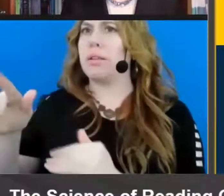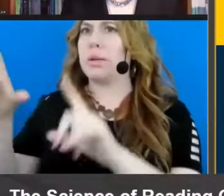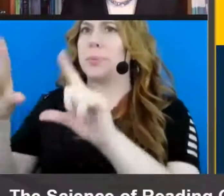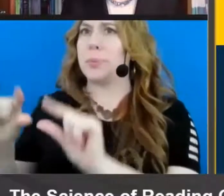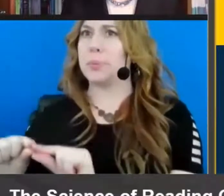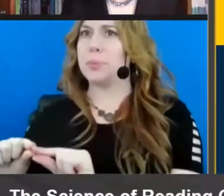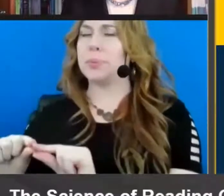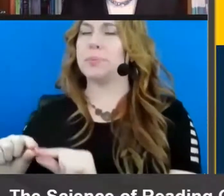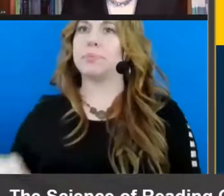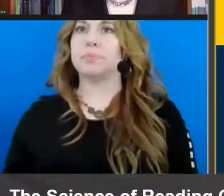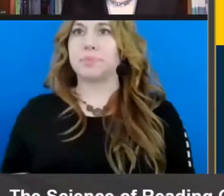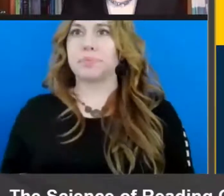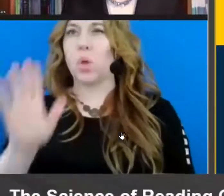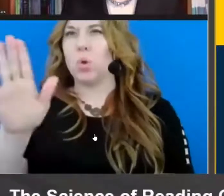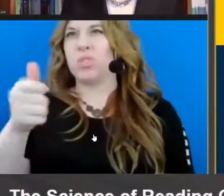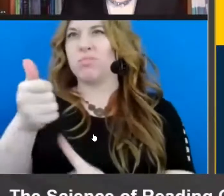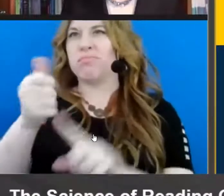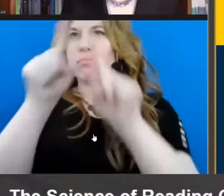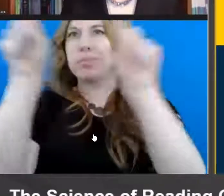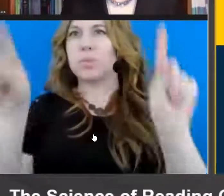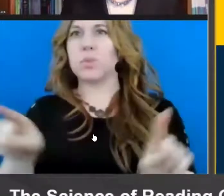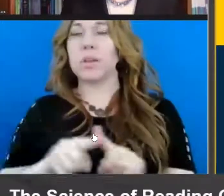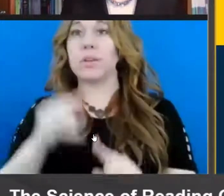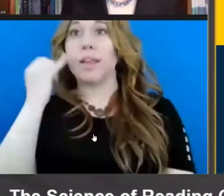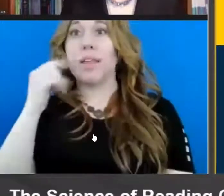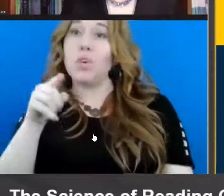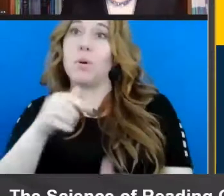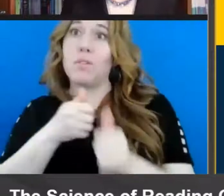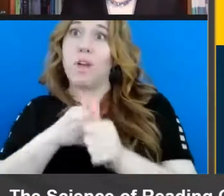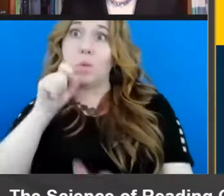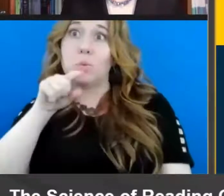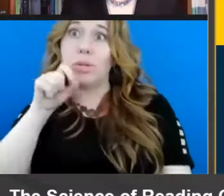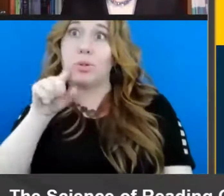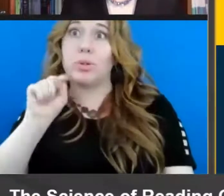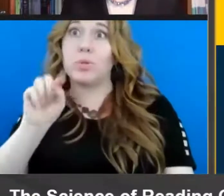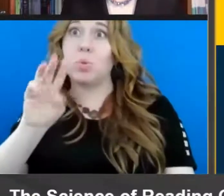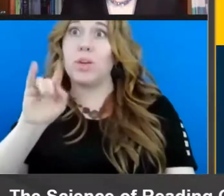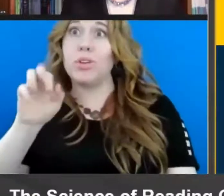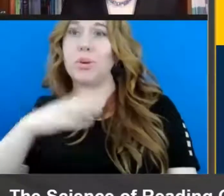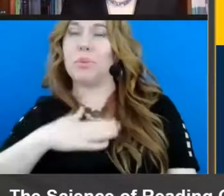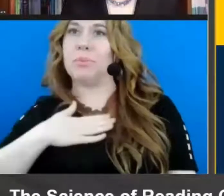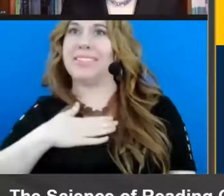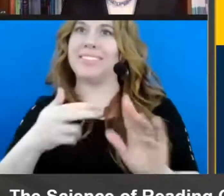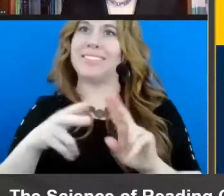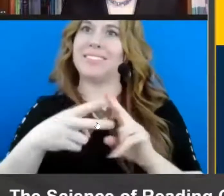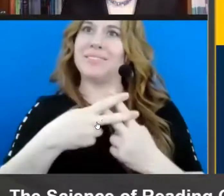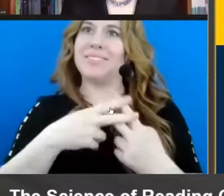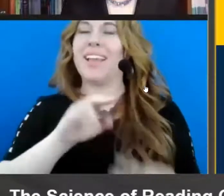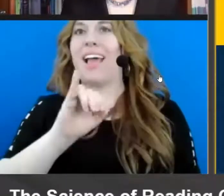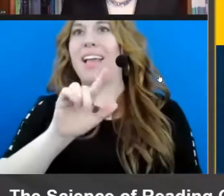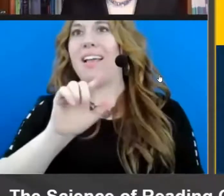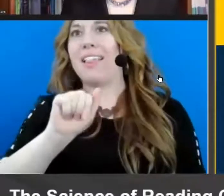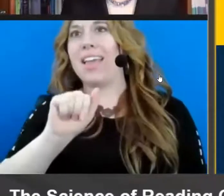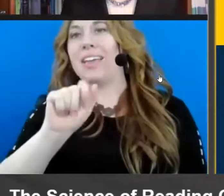of your screen. If you're tweeting along, please remember to tag ILA at ILA Today